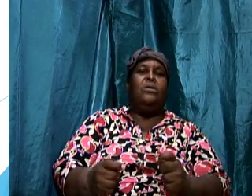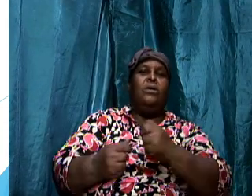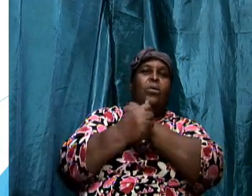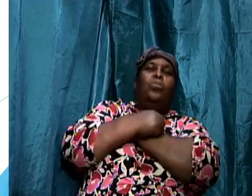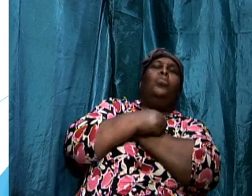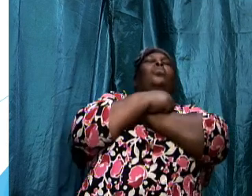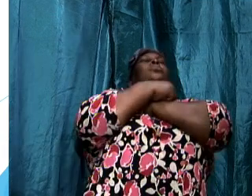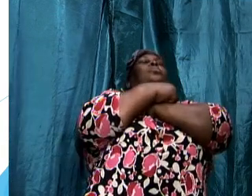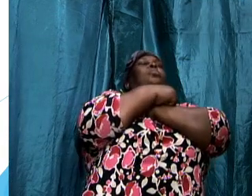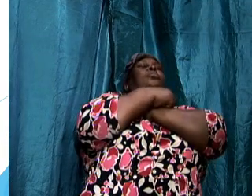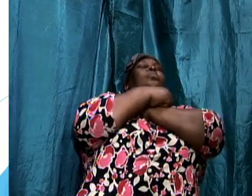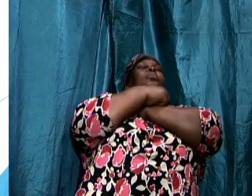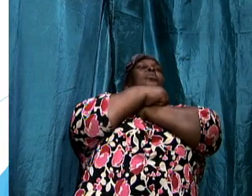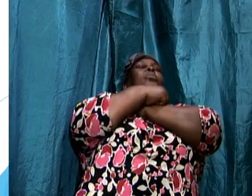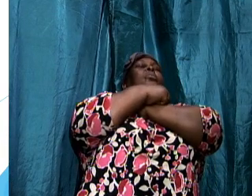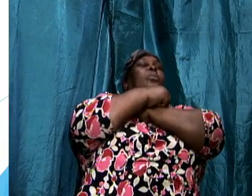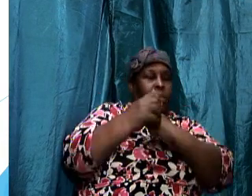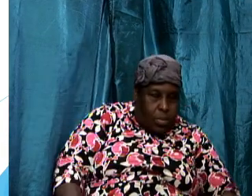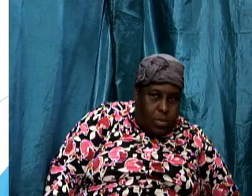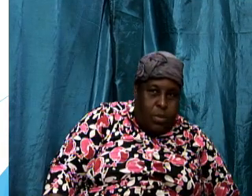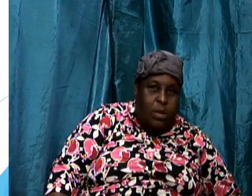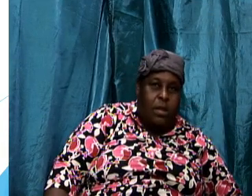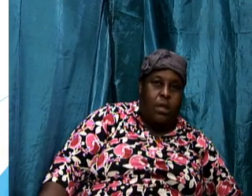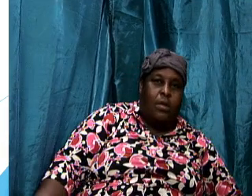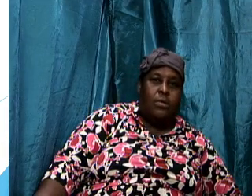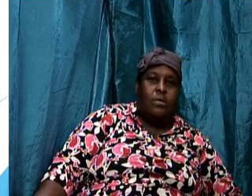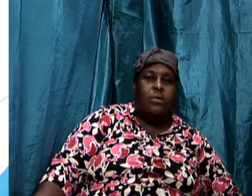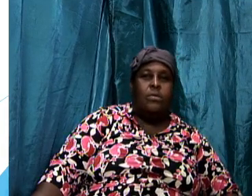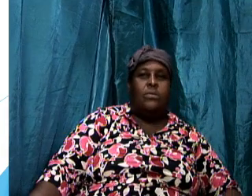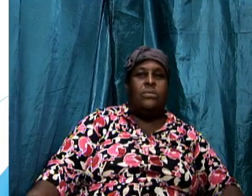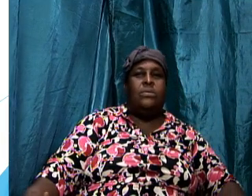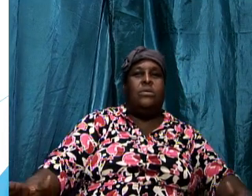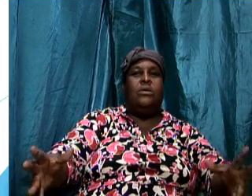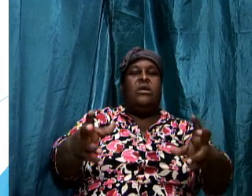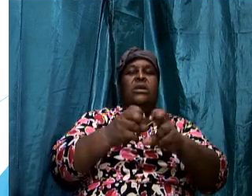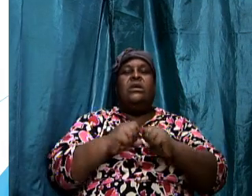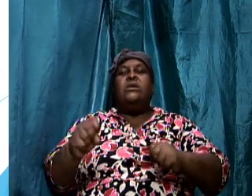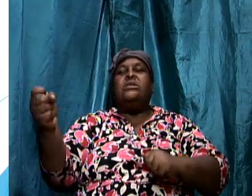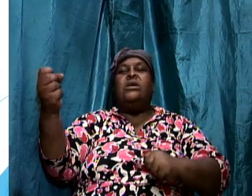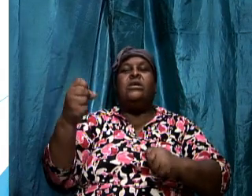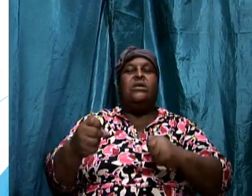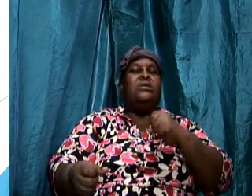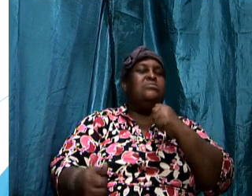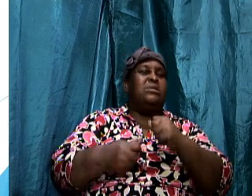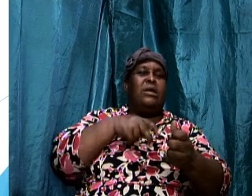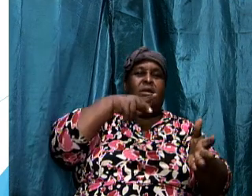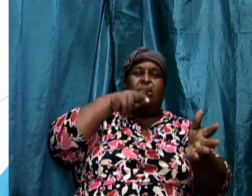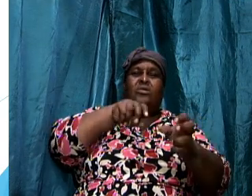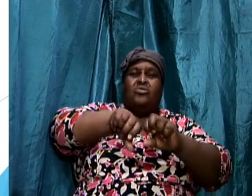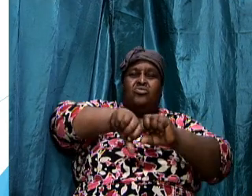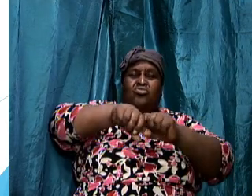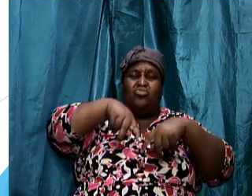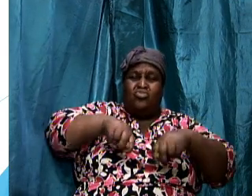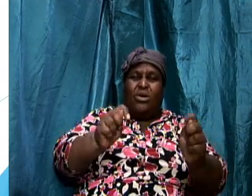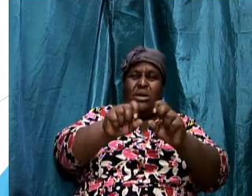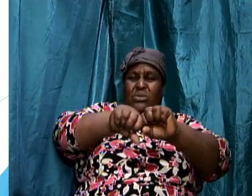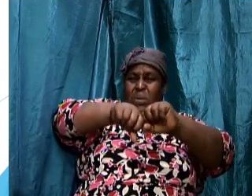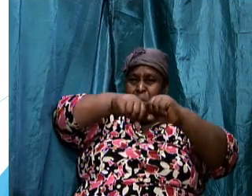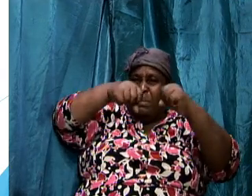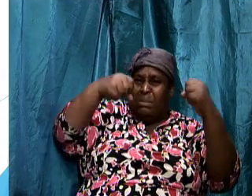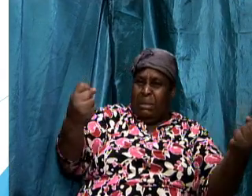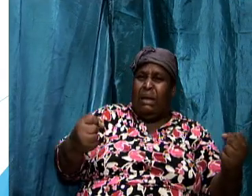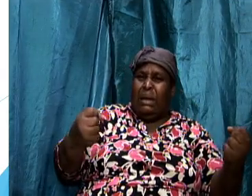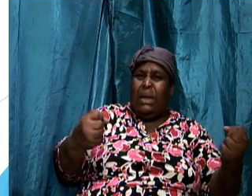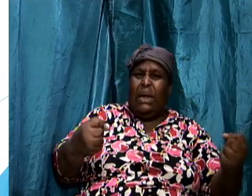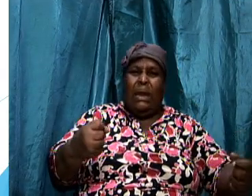lift you up they fall to the ground boom with a body blow trying to break your the